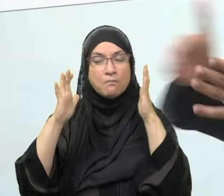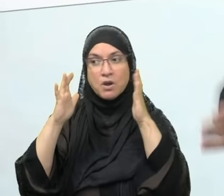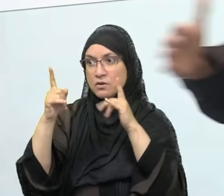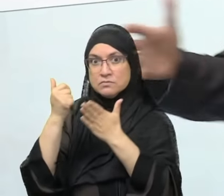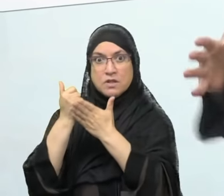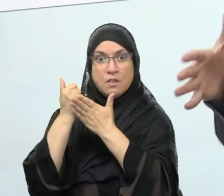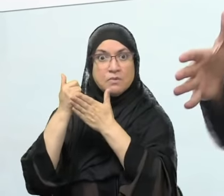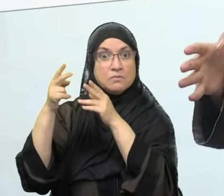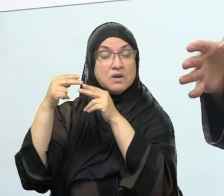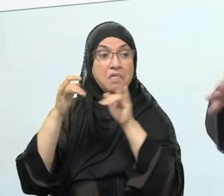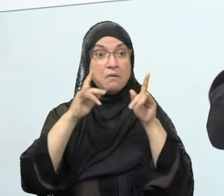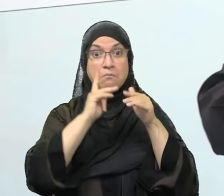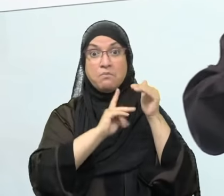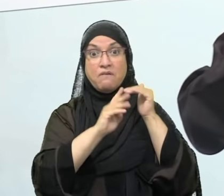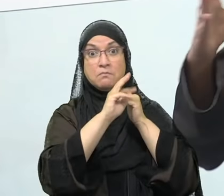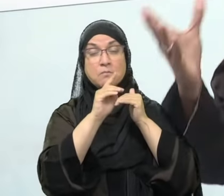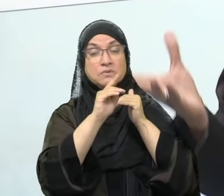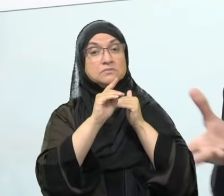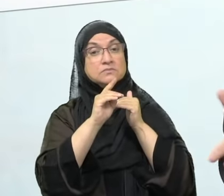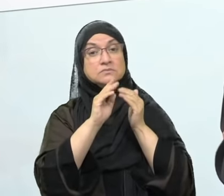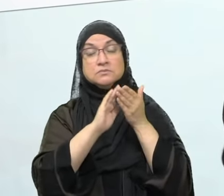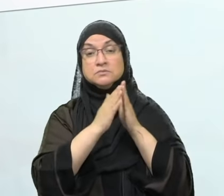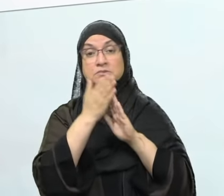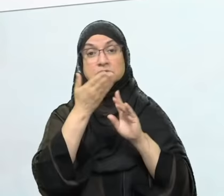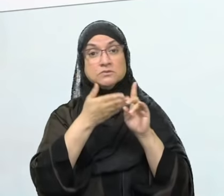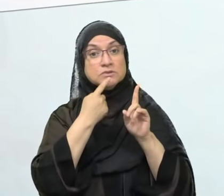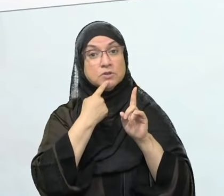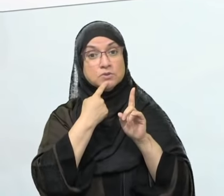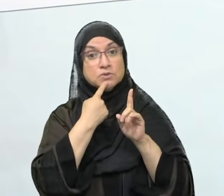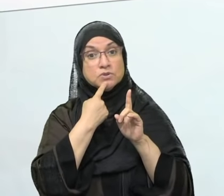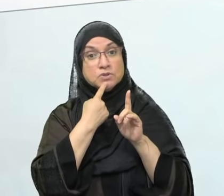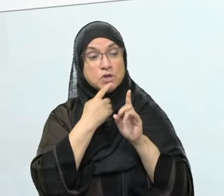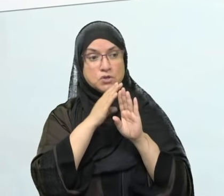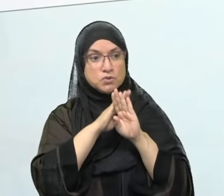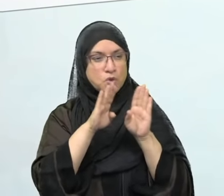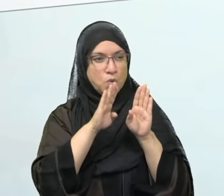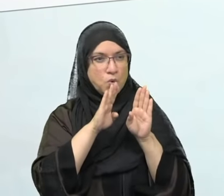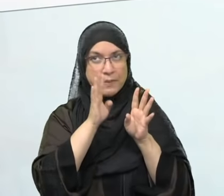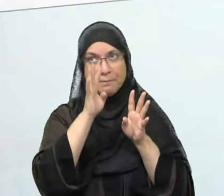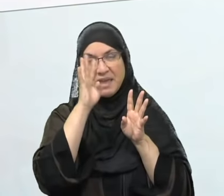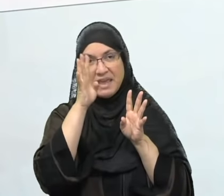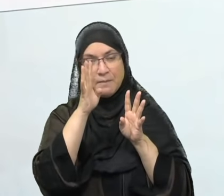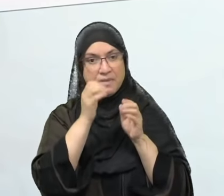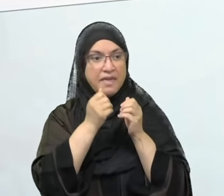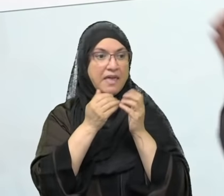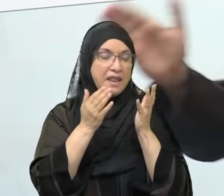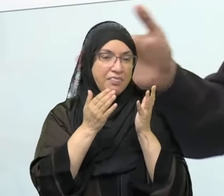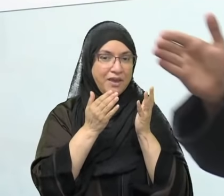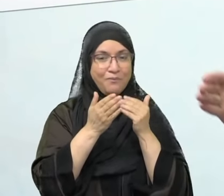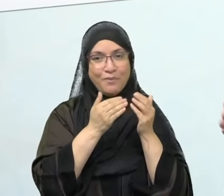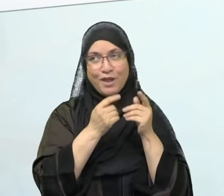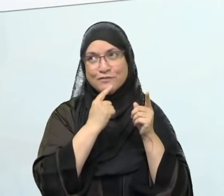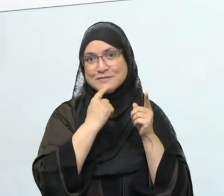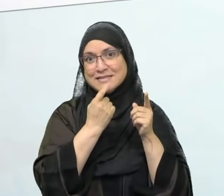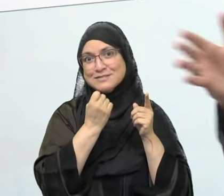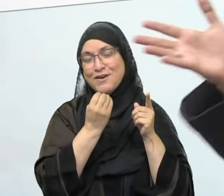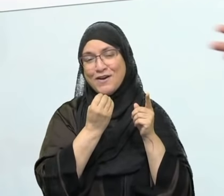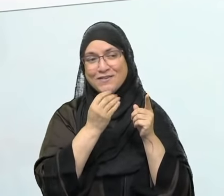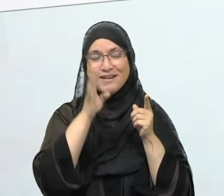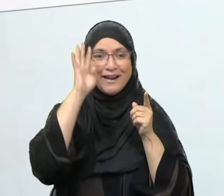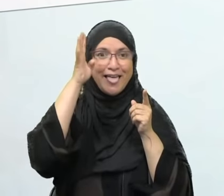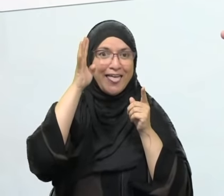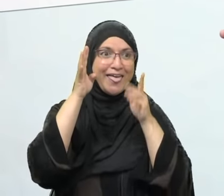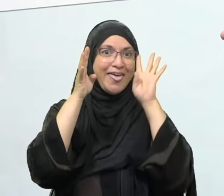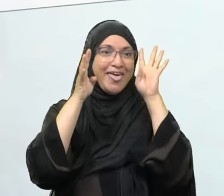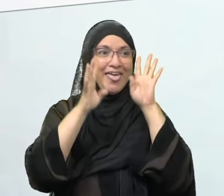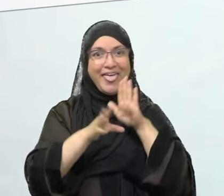making things up, but he was talking about exaggerating or concealing certain things. So for example, you know, brother so-and-so, you're trying